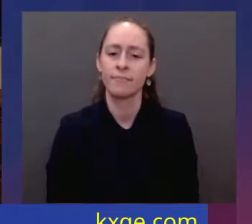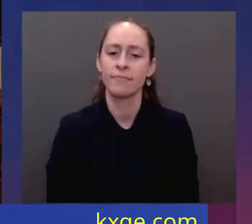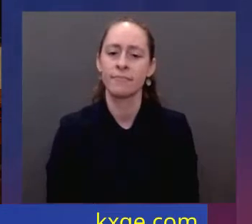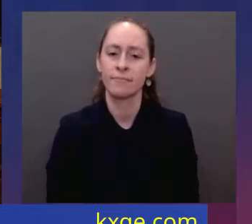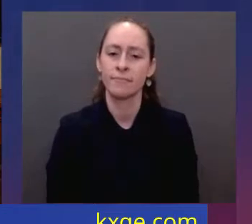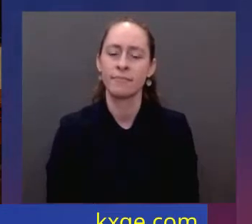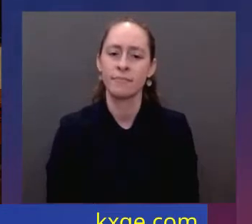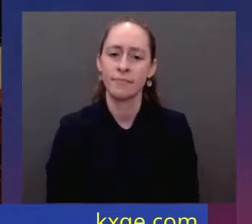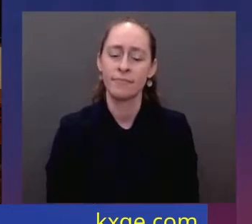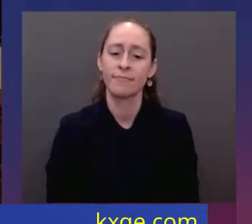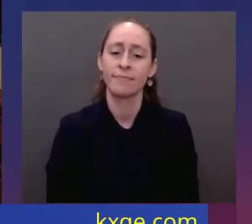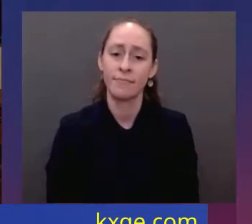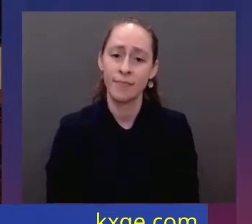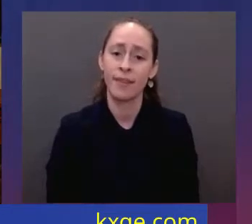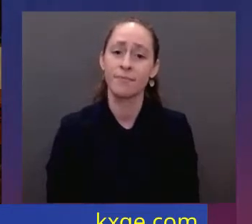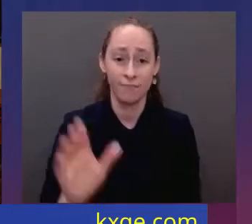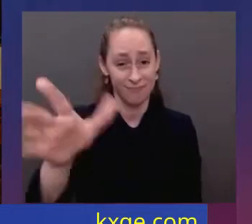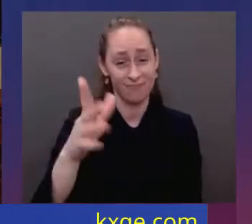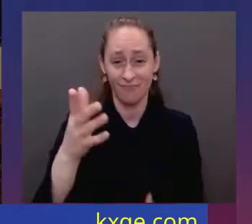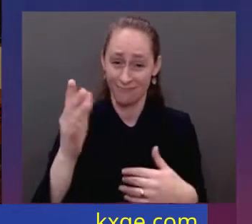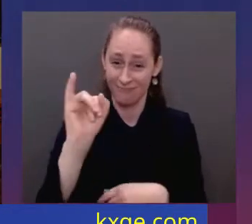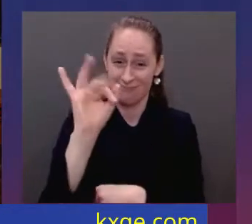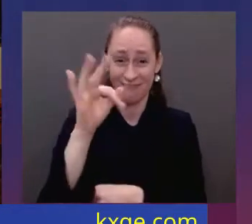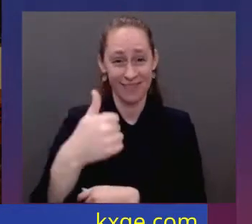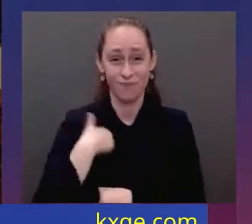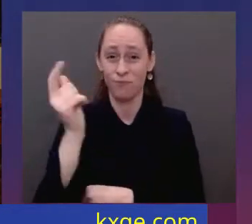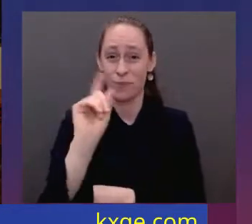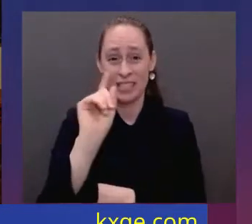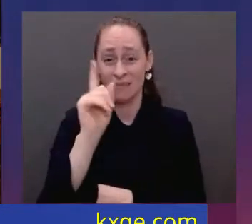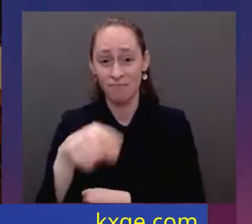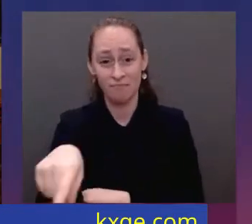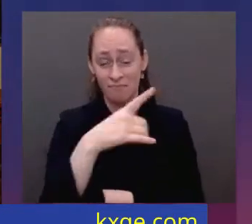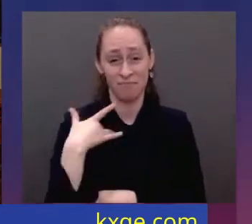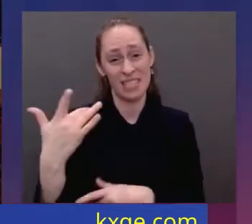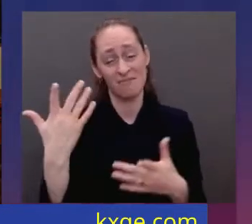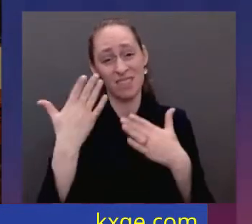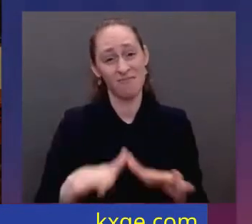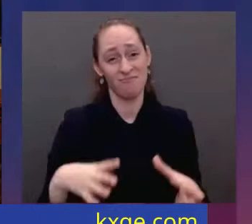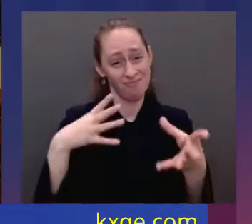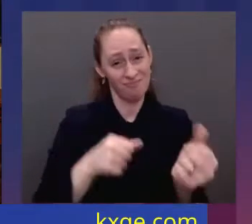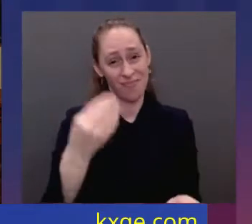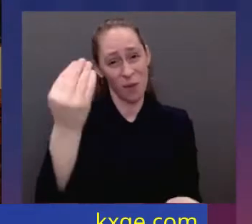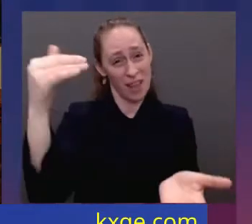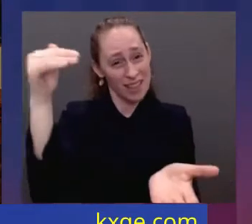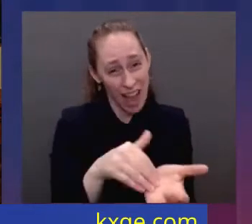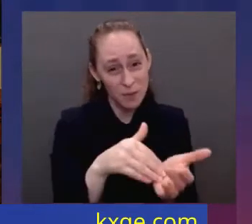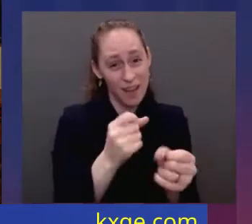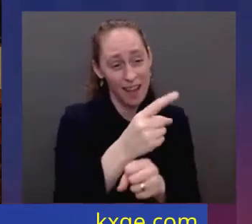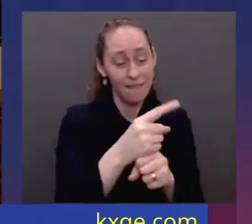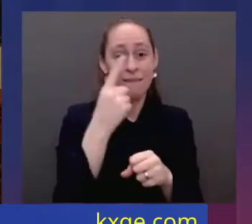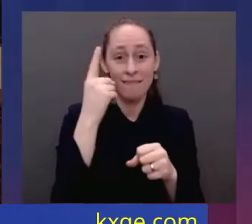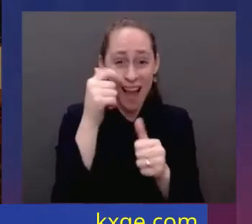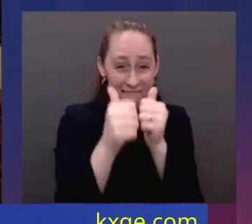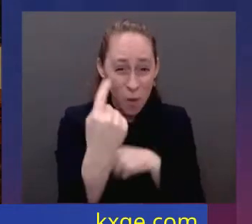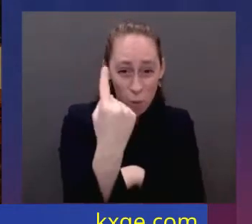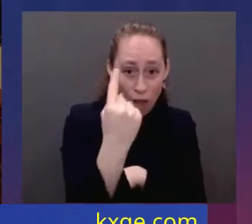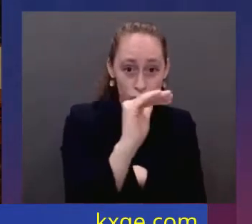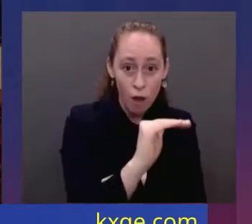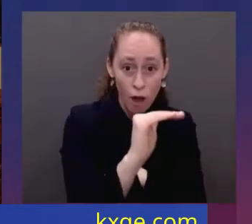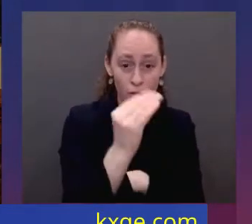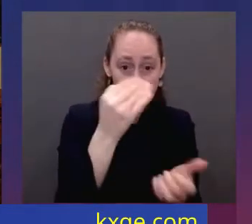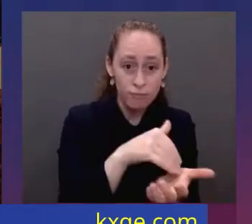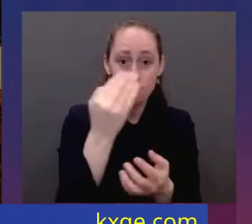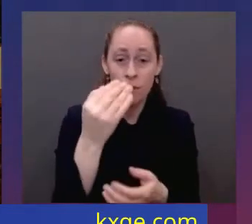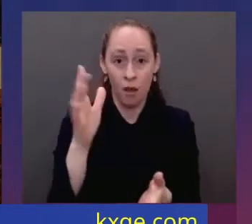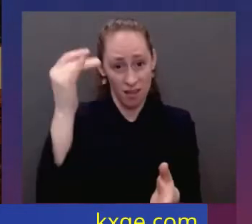If you live in a major city in America, you pay up to $14,000 a year for child care per child. I was a single dad for five years, raising two kids. had a lot of